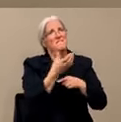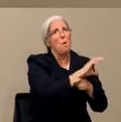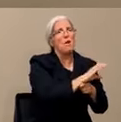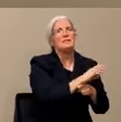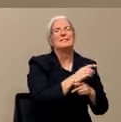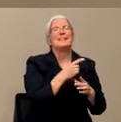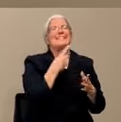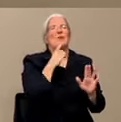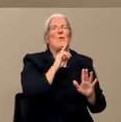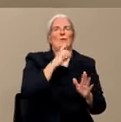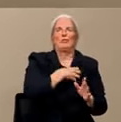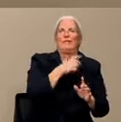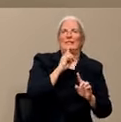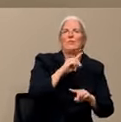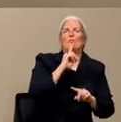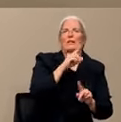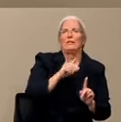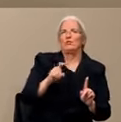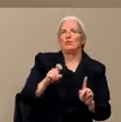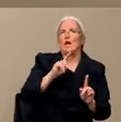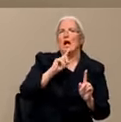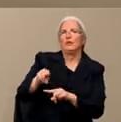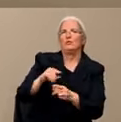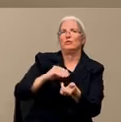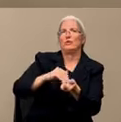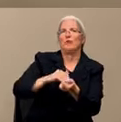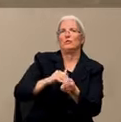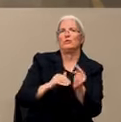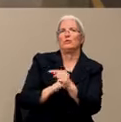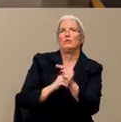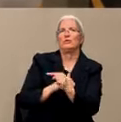So I'm going to have to defer that one to Dr. V.